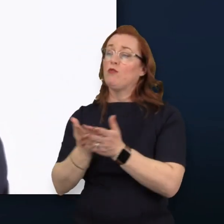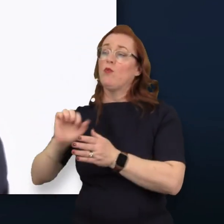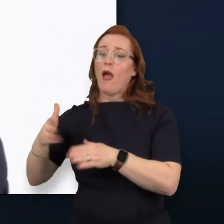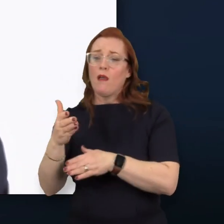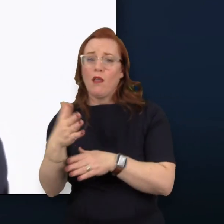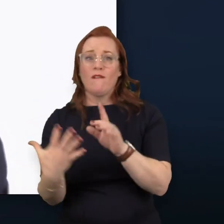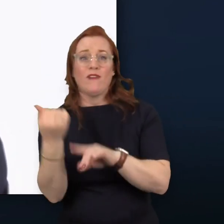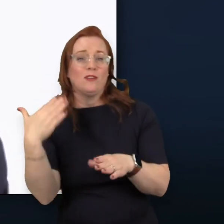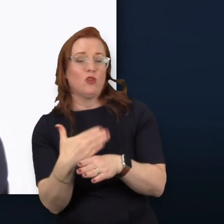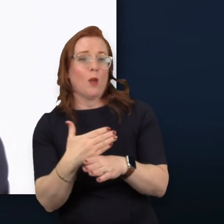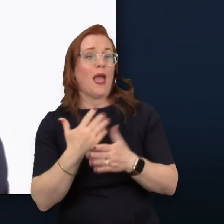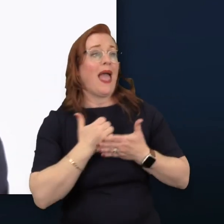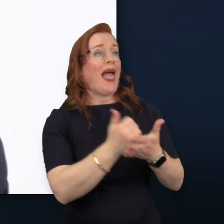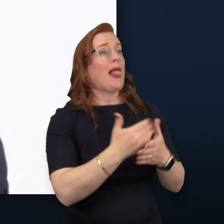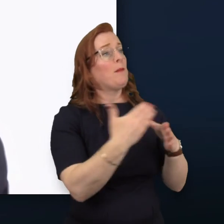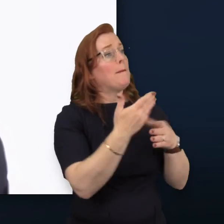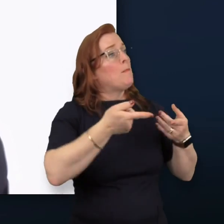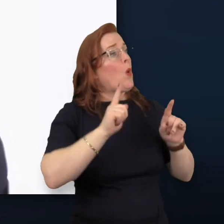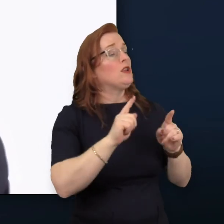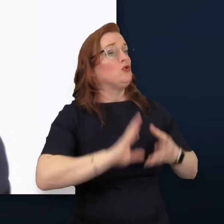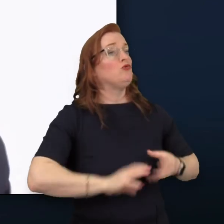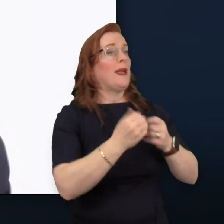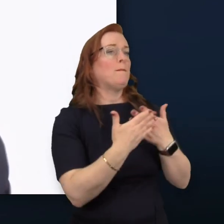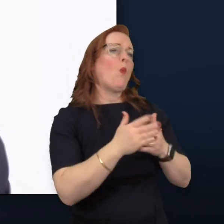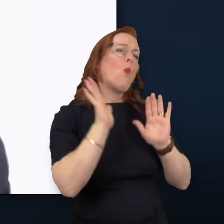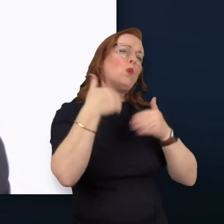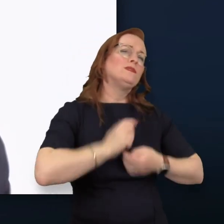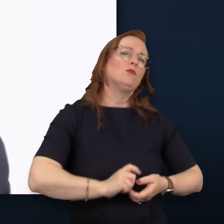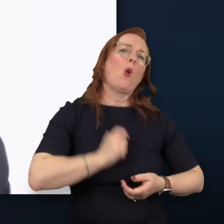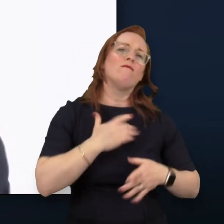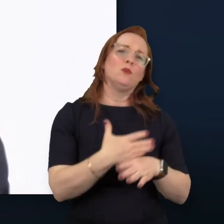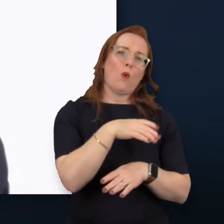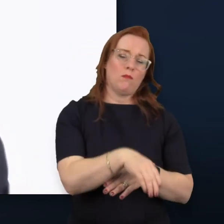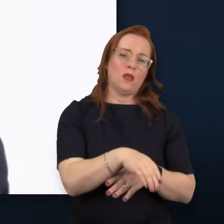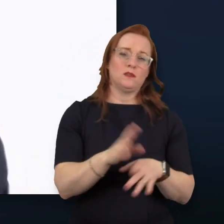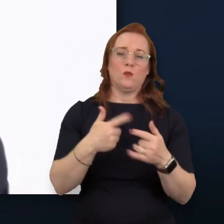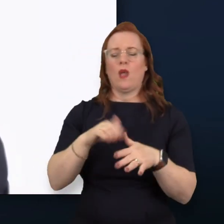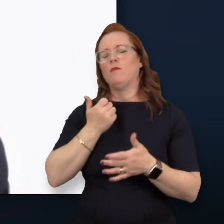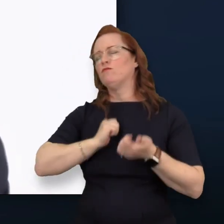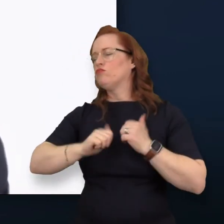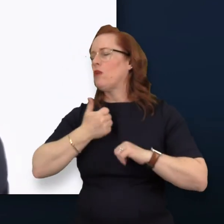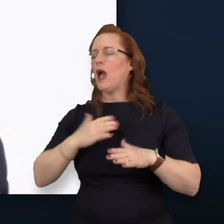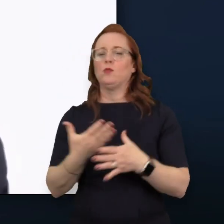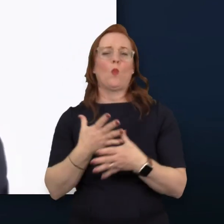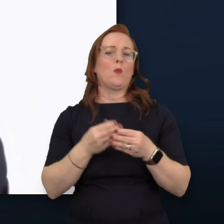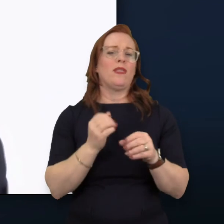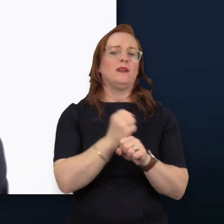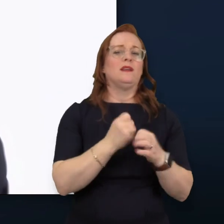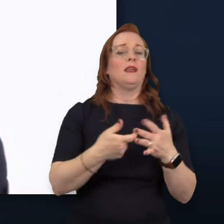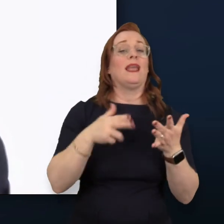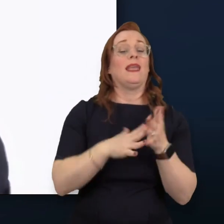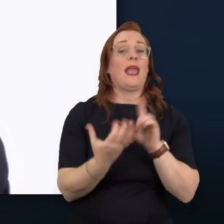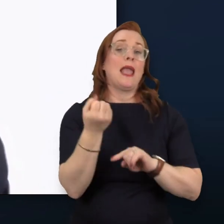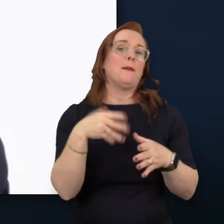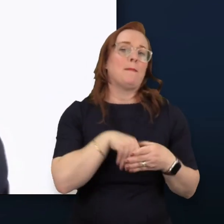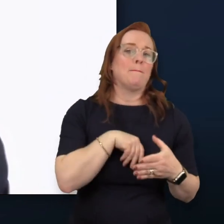build a more autism-confident workplace. We're really proud to be collaborating with GAIN members, many